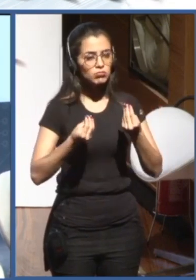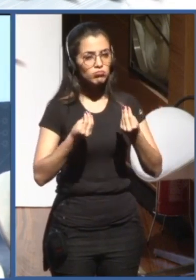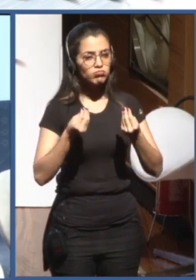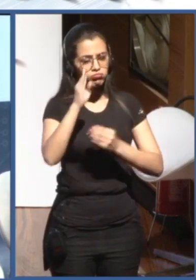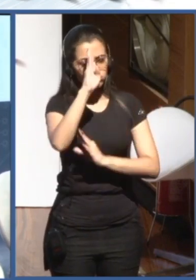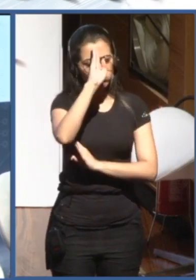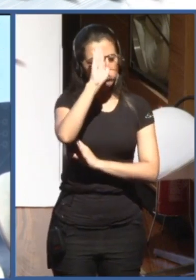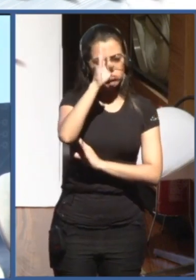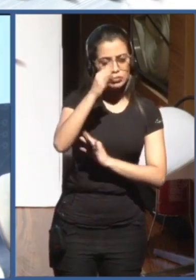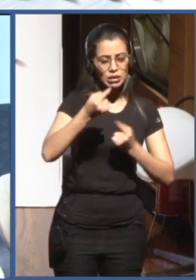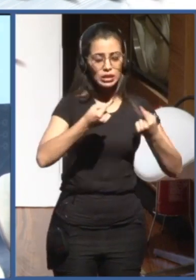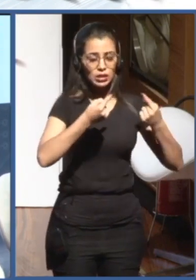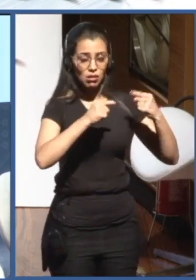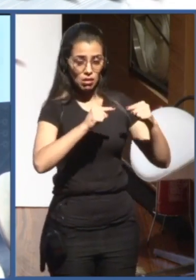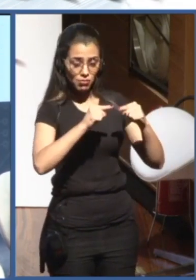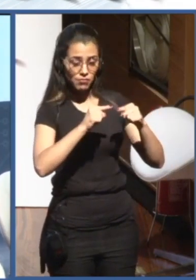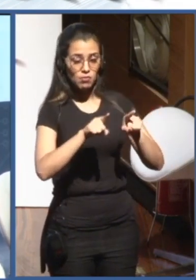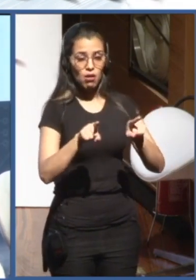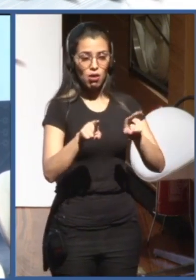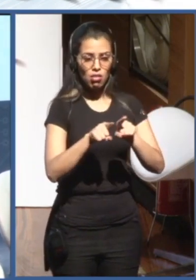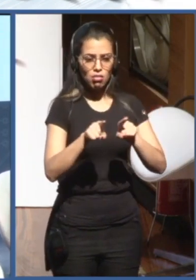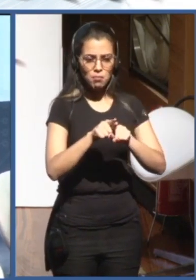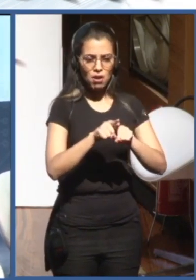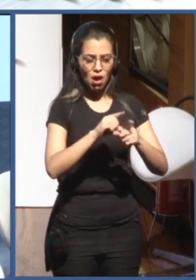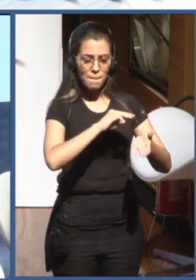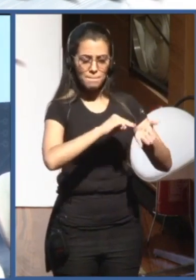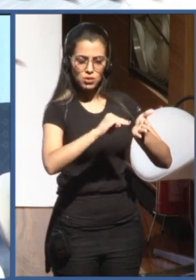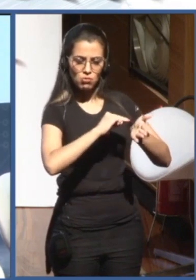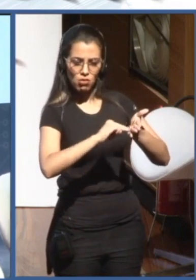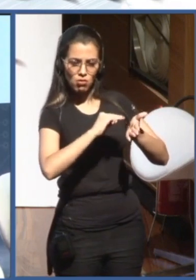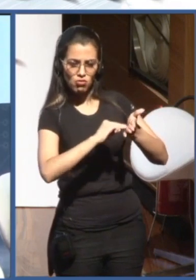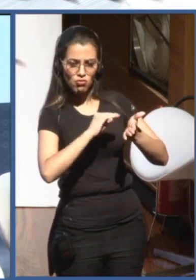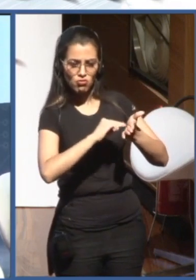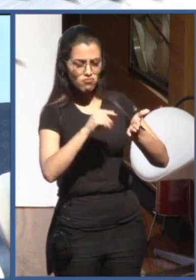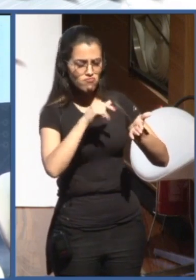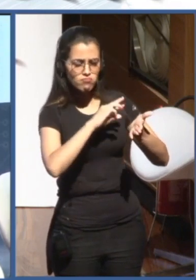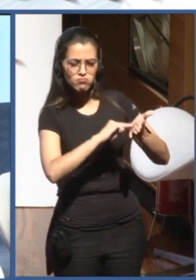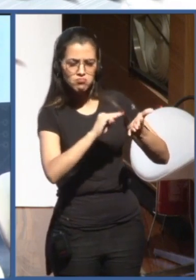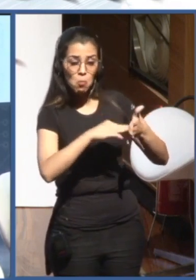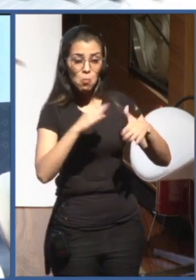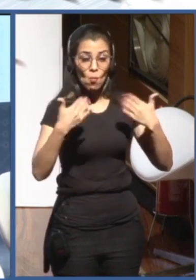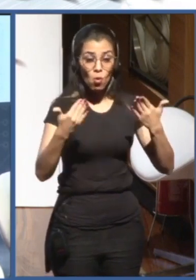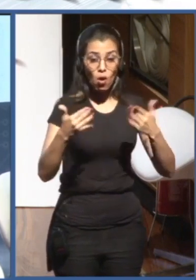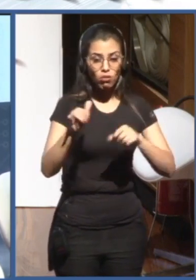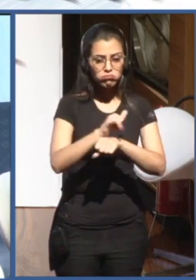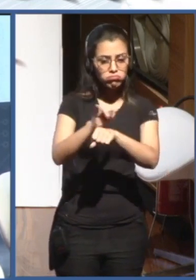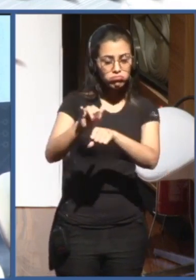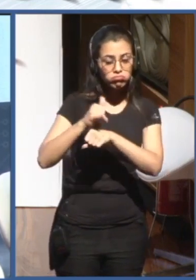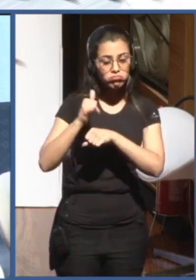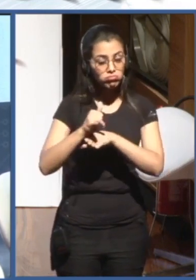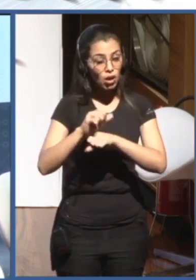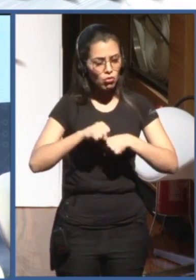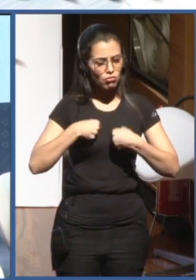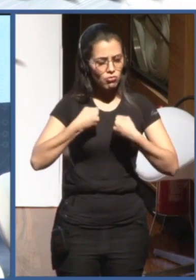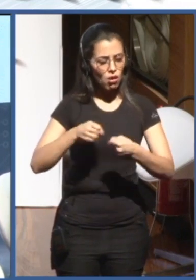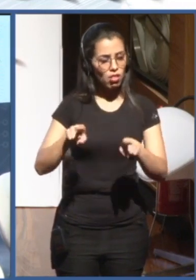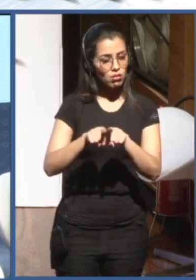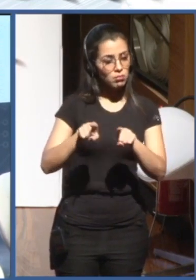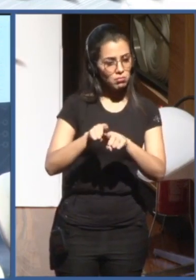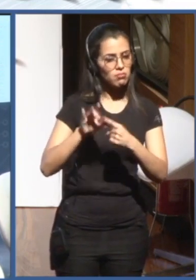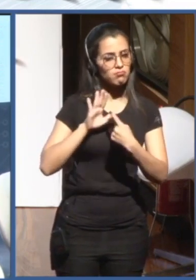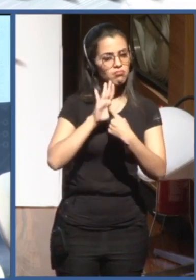the methodology, the collective intelligence methodology, which was developed, because it was a lot of effort, of course, you know, to bring together those different people.